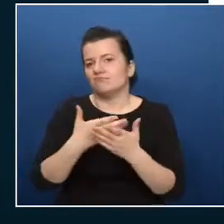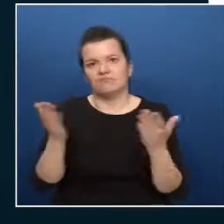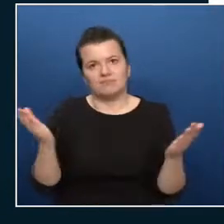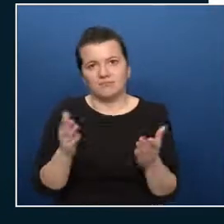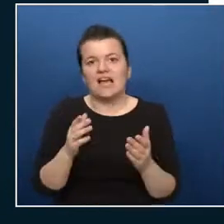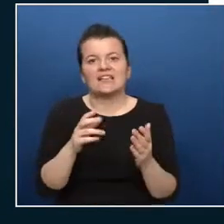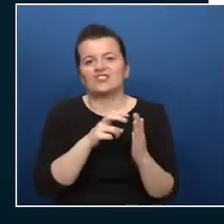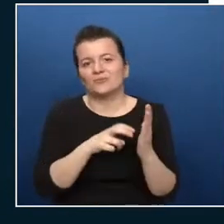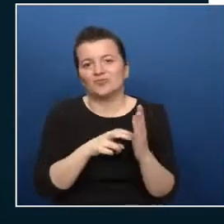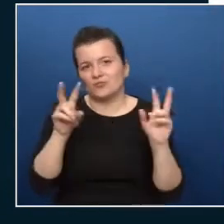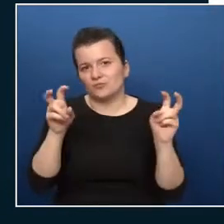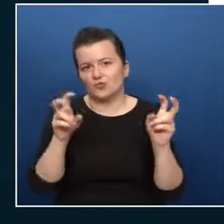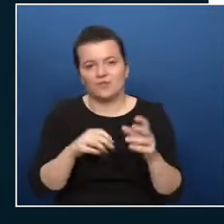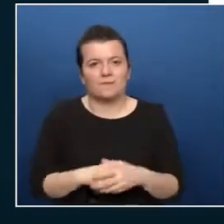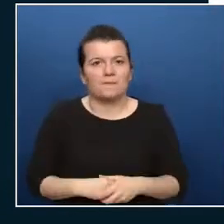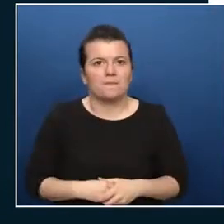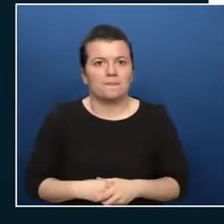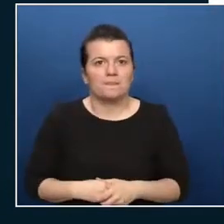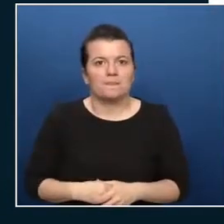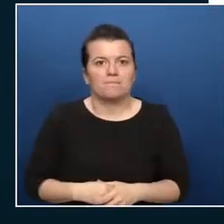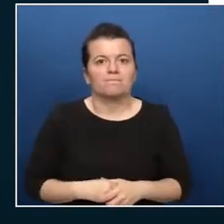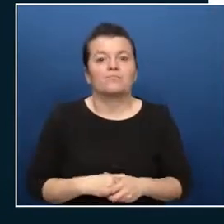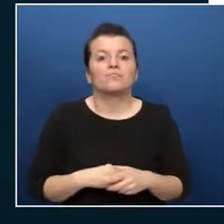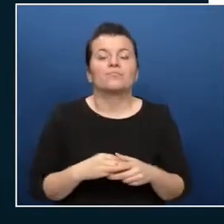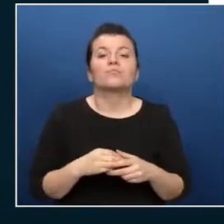responsibility is the differentiator